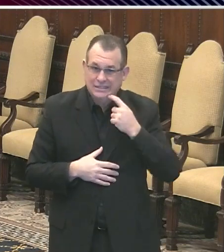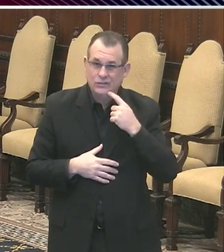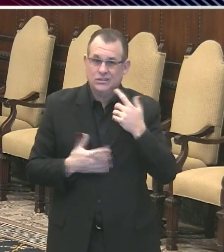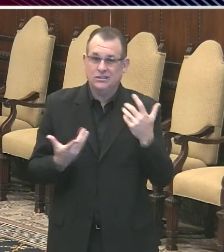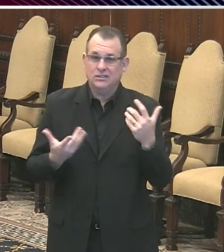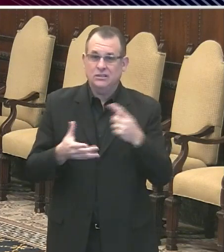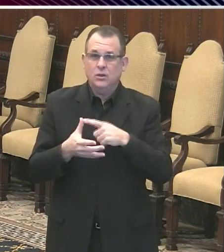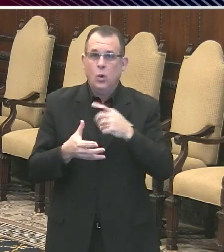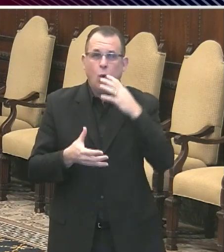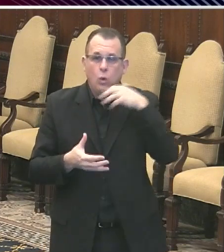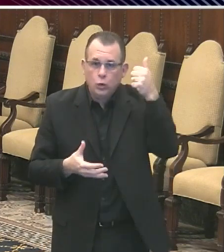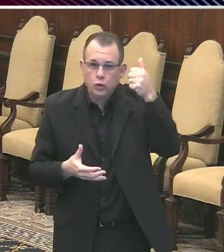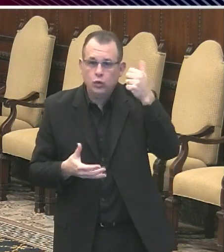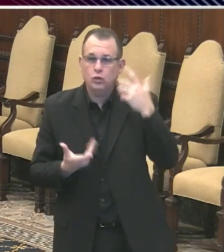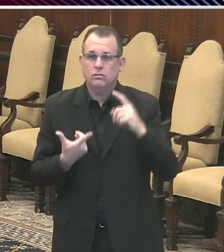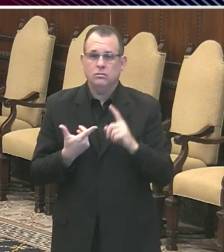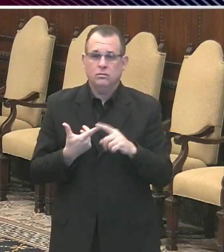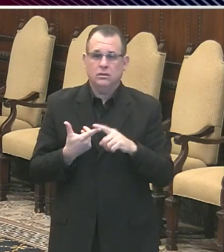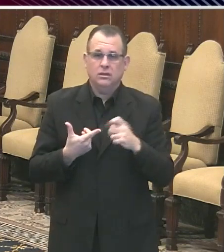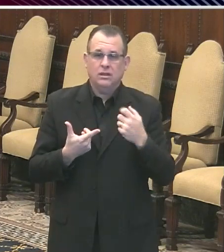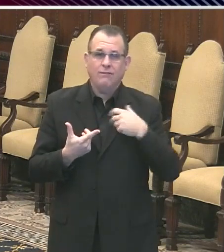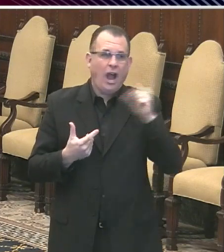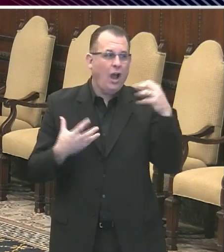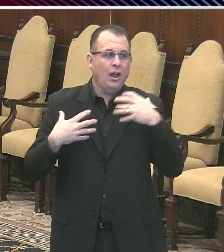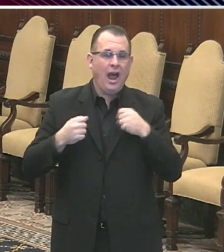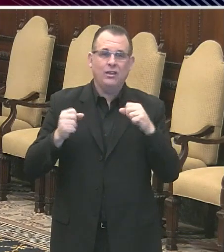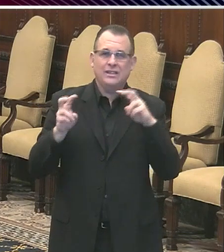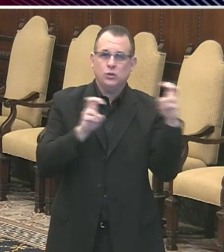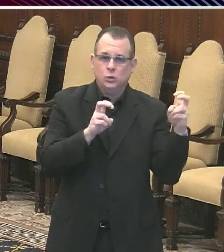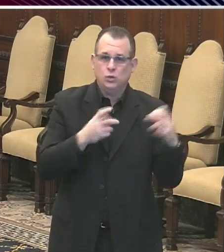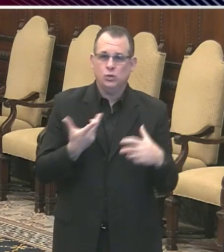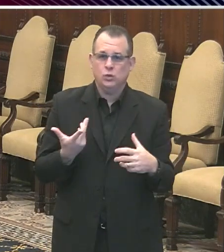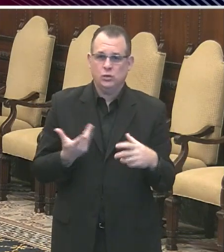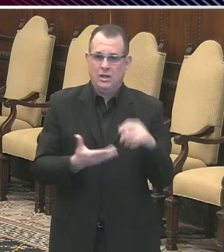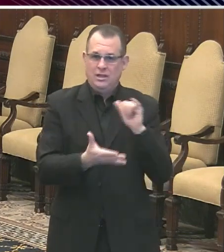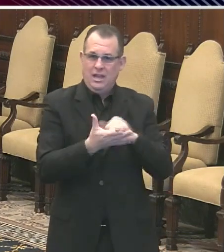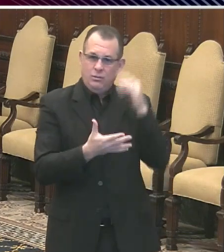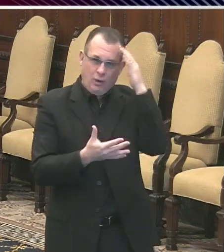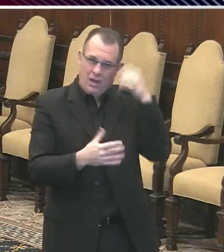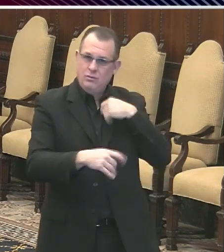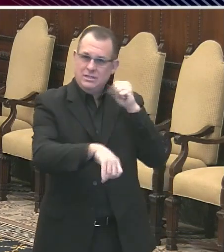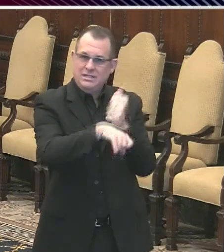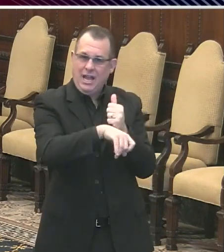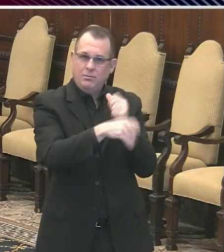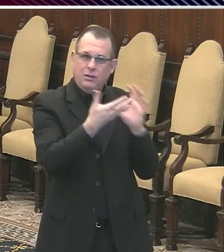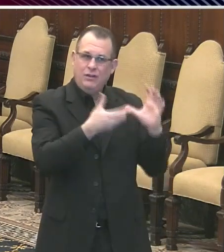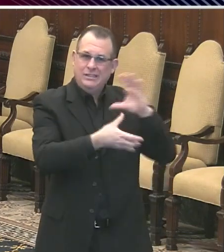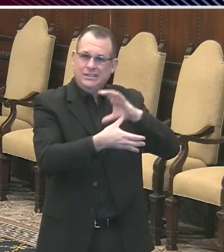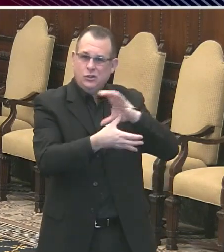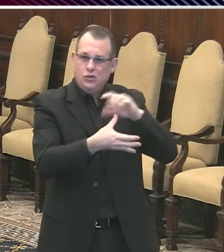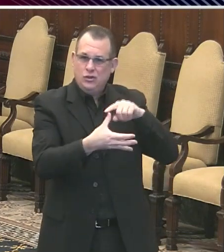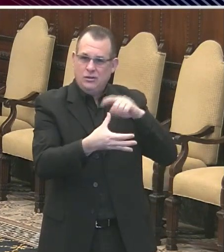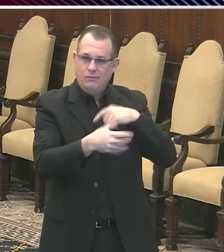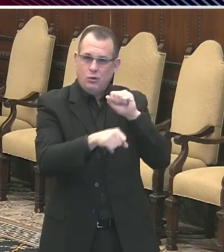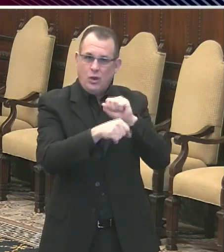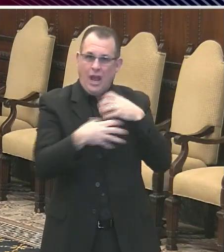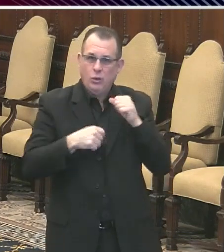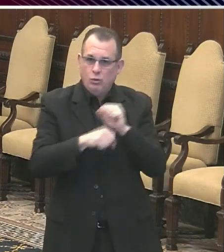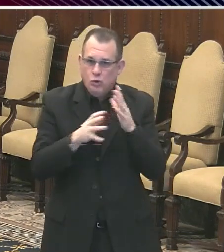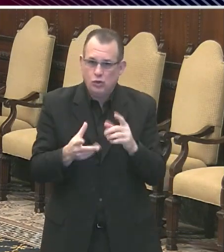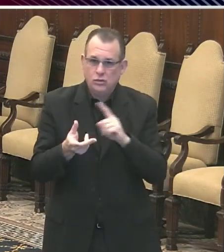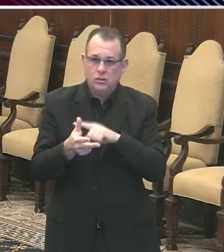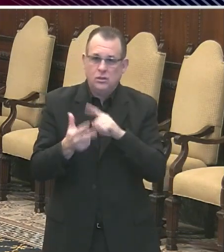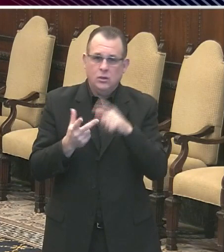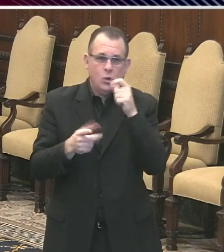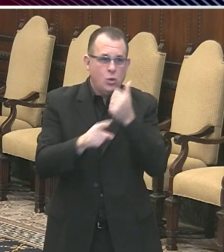criteria for testing. Healthcare workers with symptoms of people over the age of 50% with symptoms. And our staff works with nursing homes and other congregate facilities